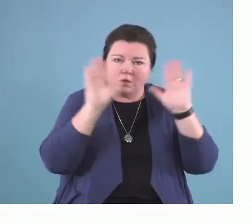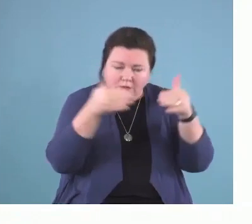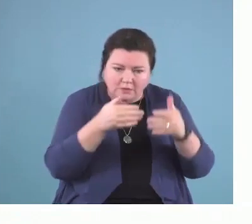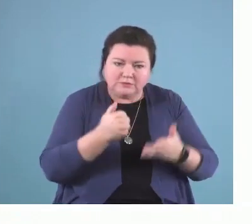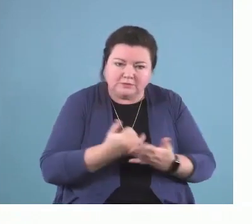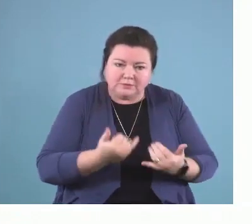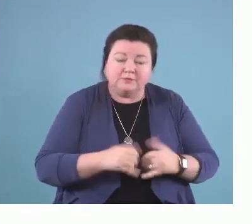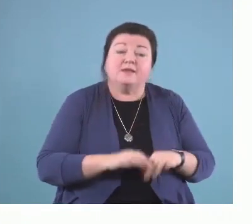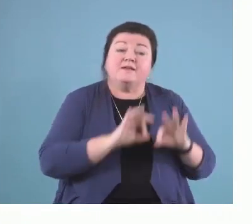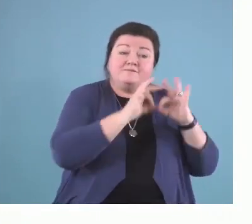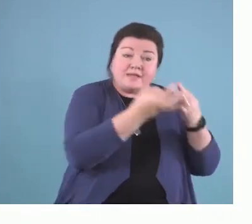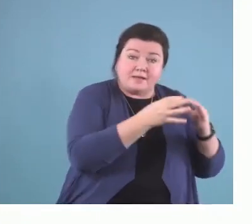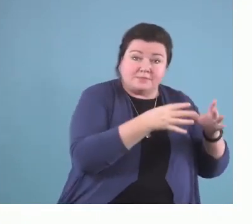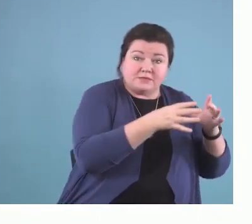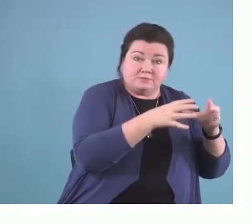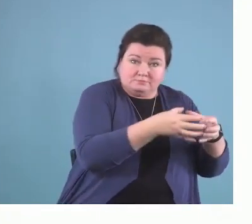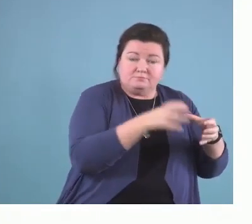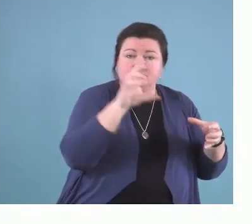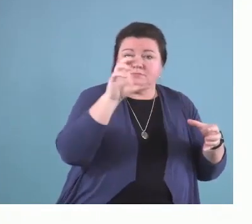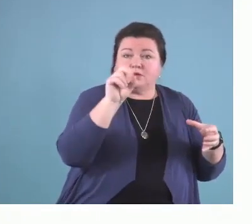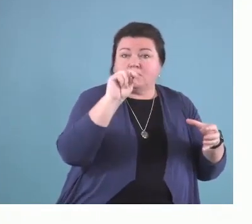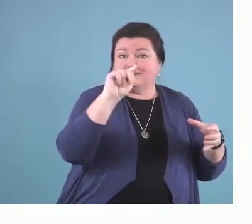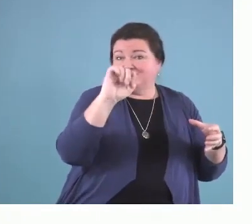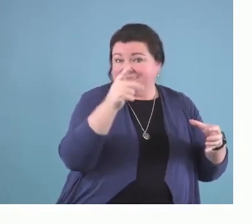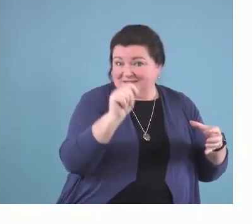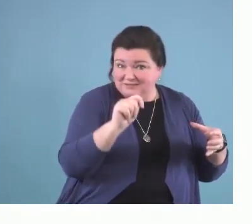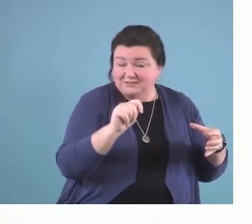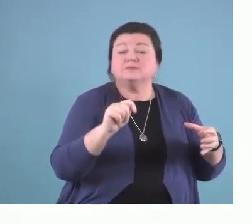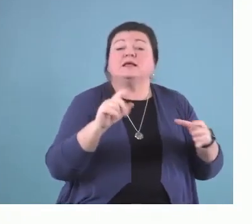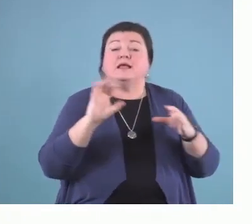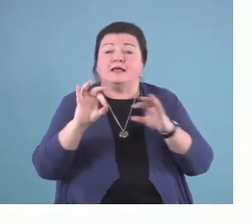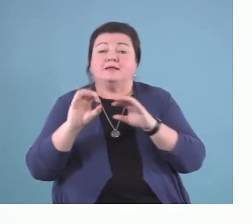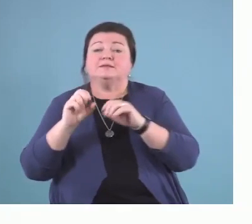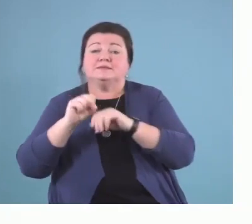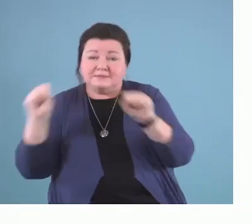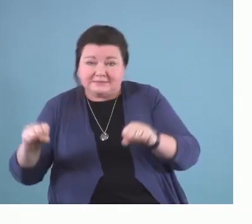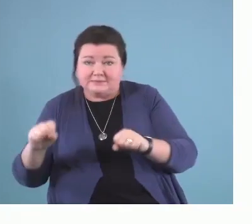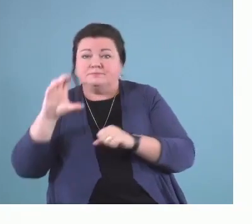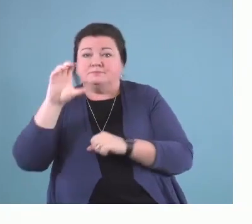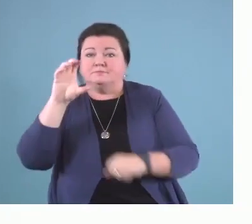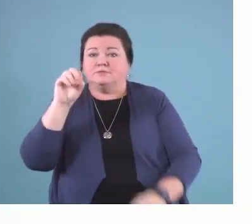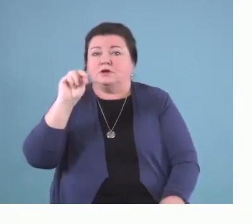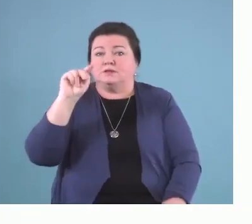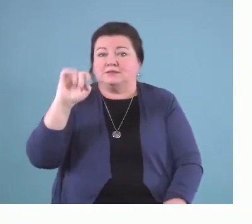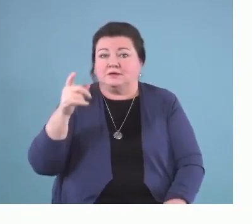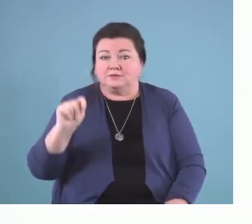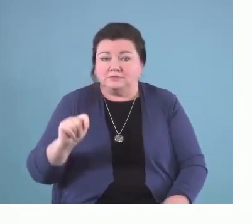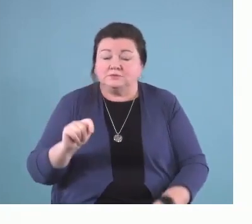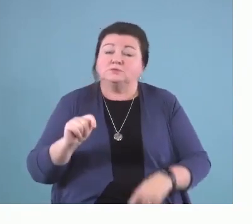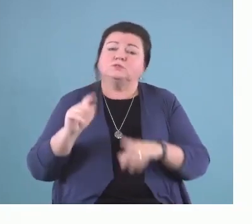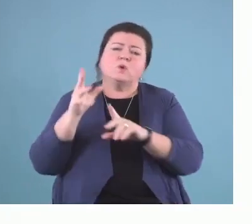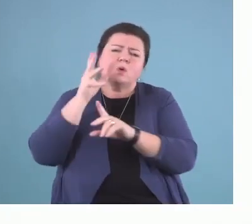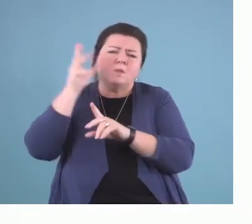context and systems context, and that is important to remember. So, the parenting in context,